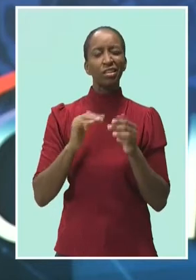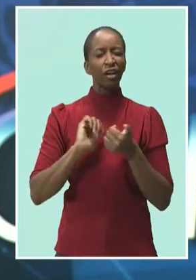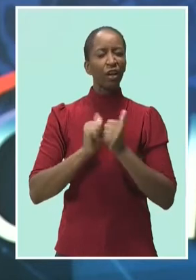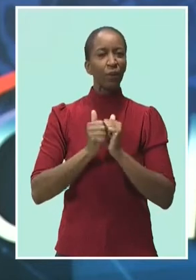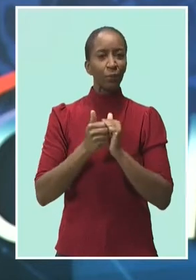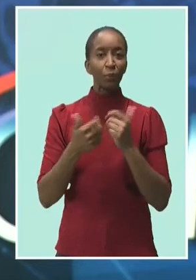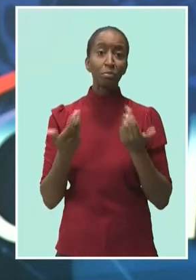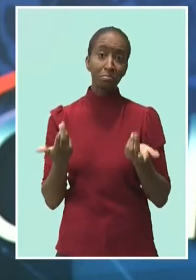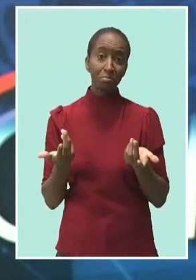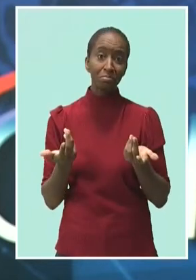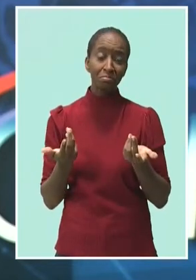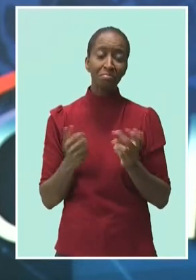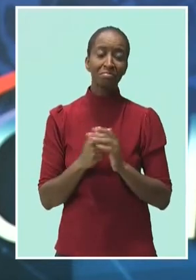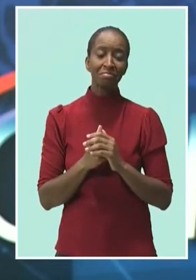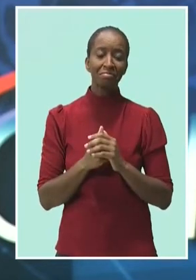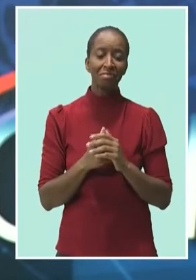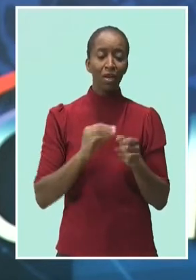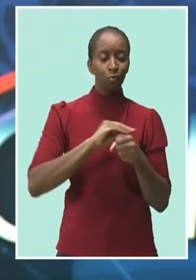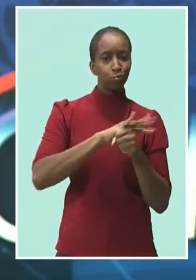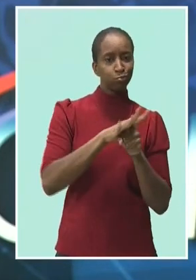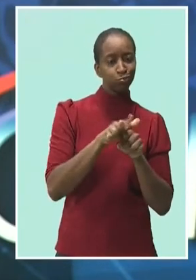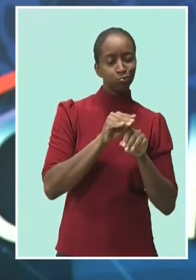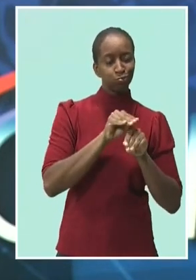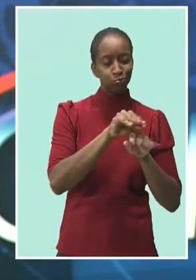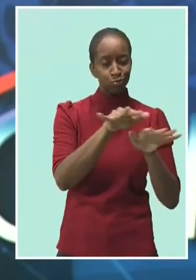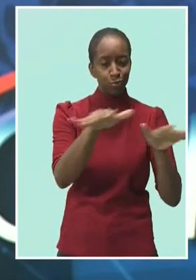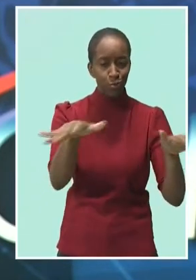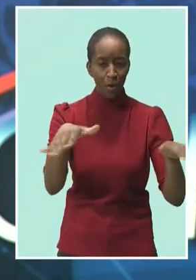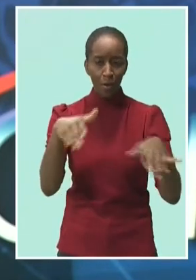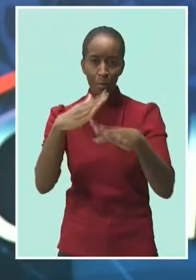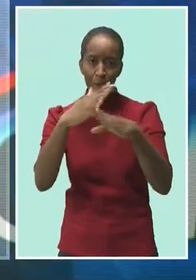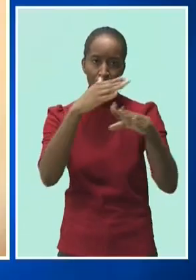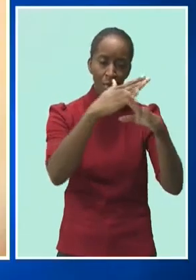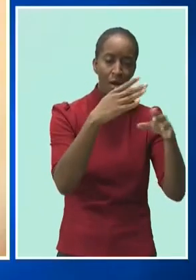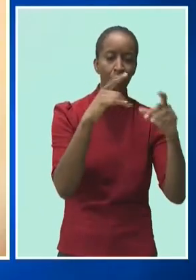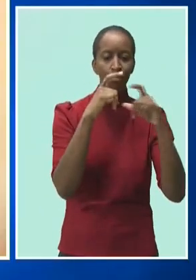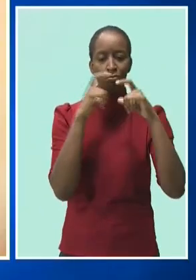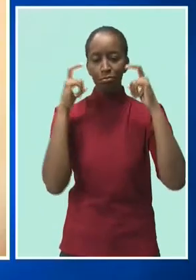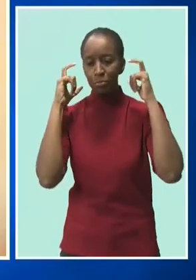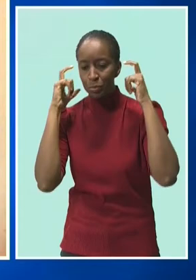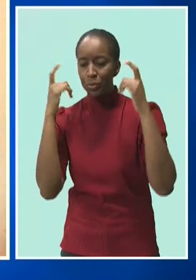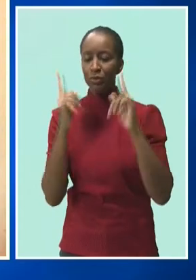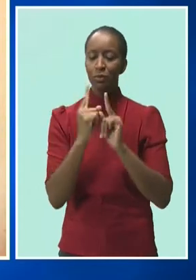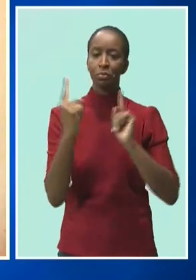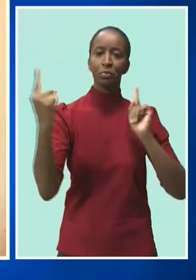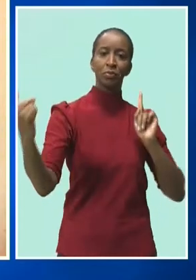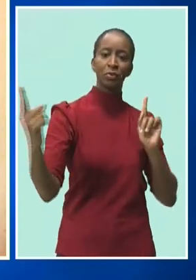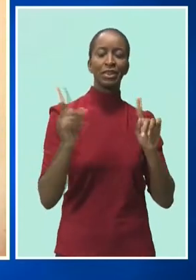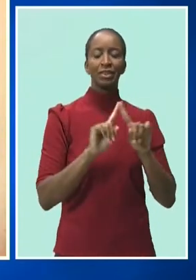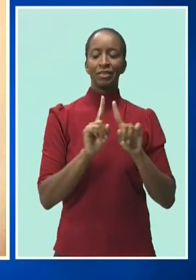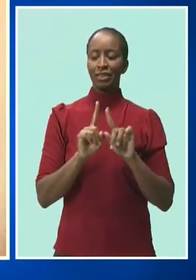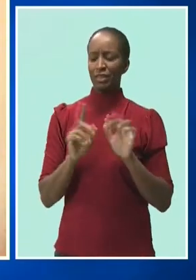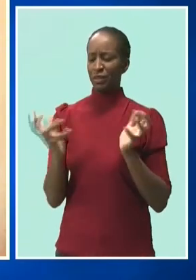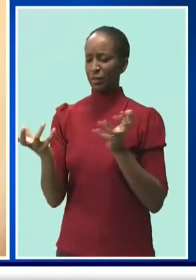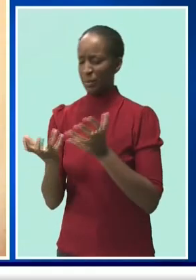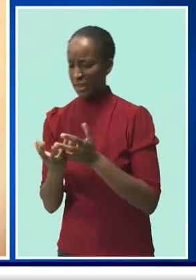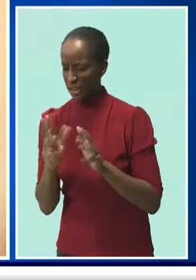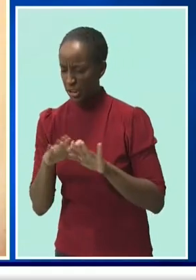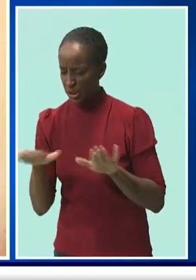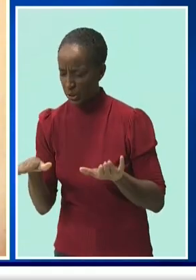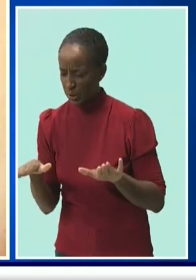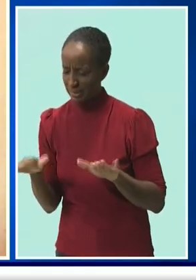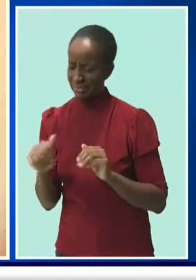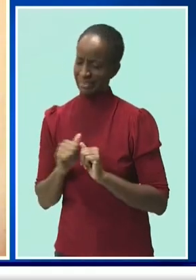pandemic and the child-friendly environment. In terms of hand hygiene, respiratory